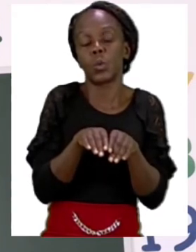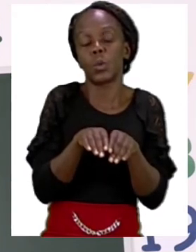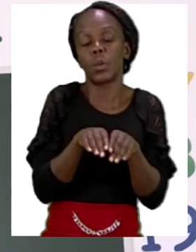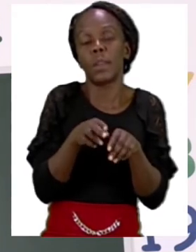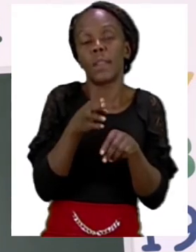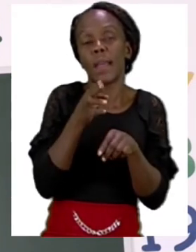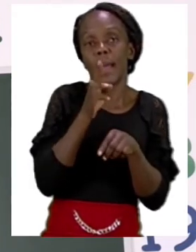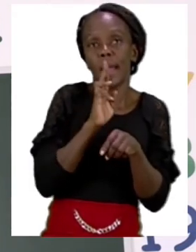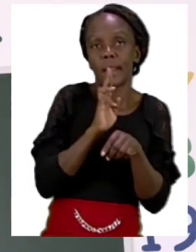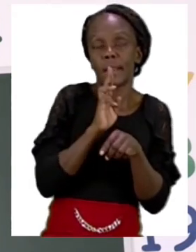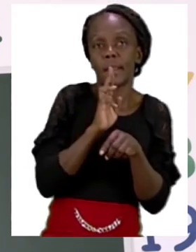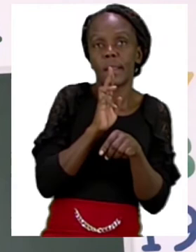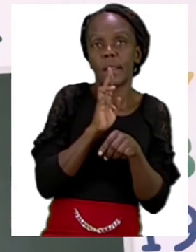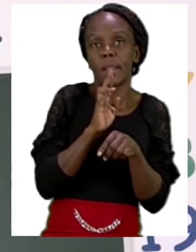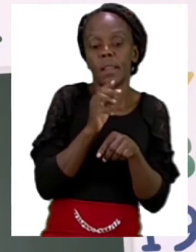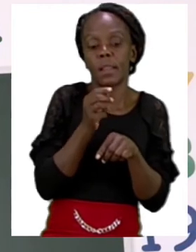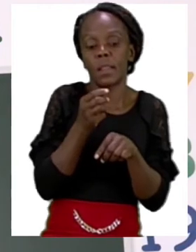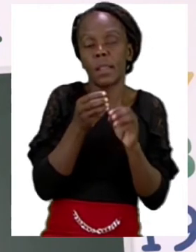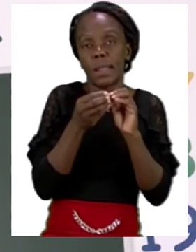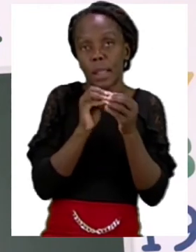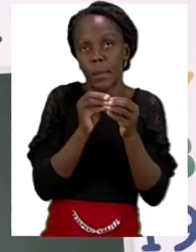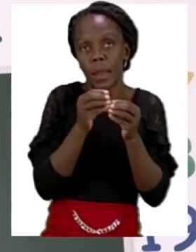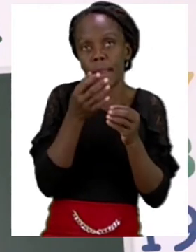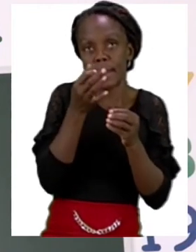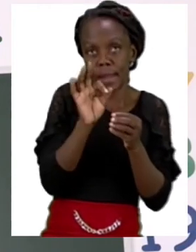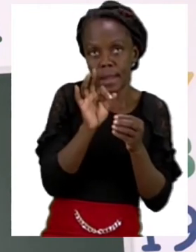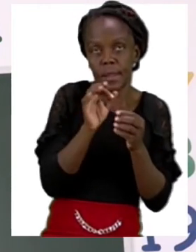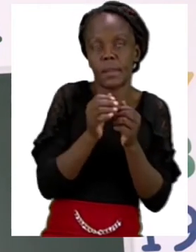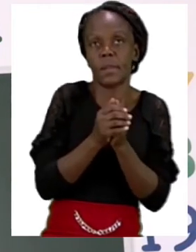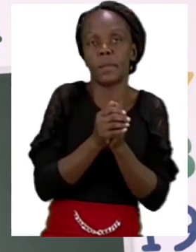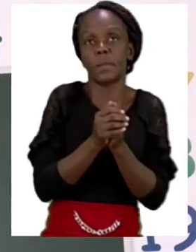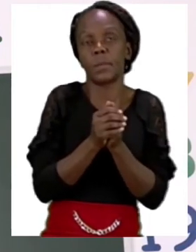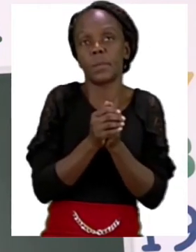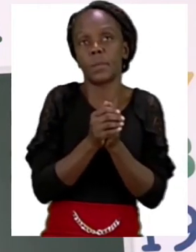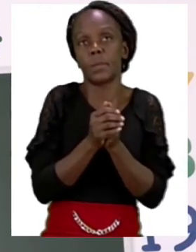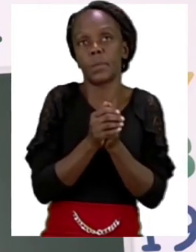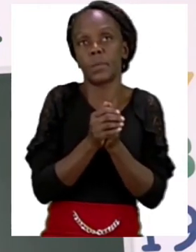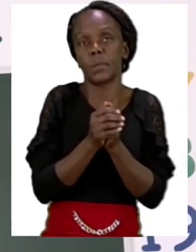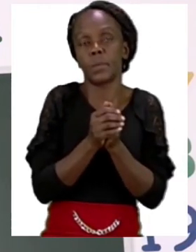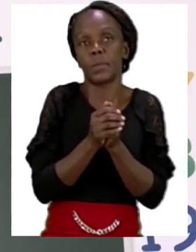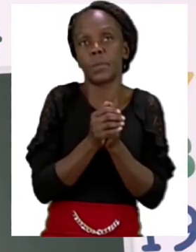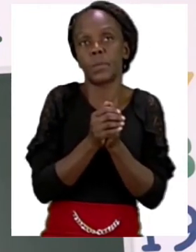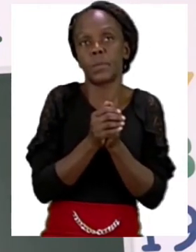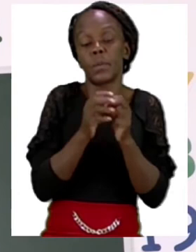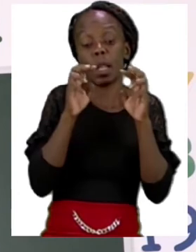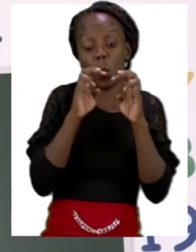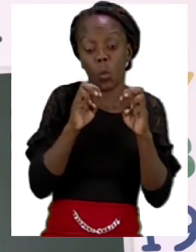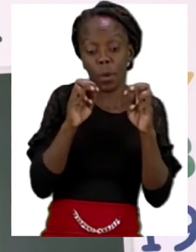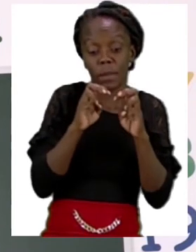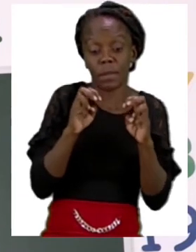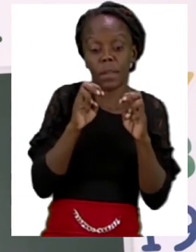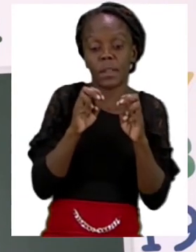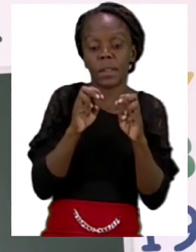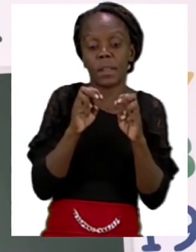is nine. The reason why we're writing our answer first is so that we can find the missing number